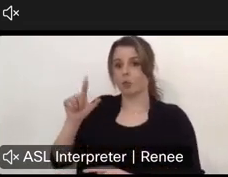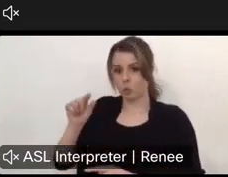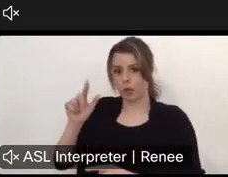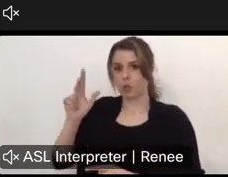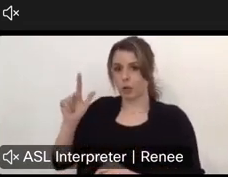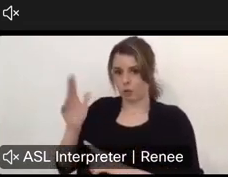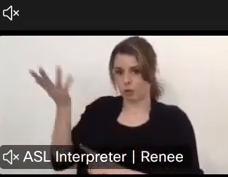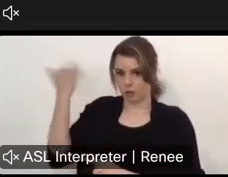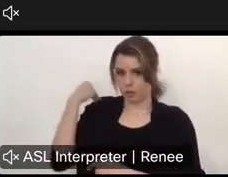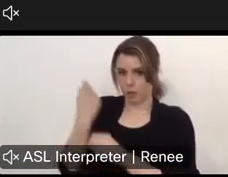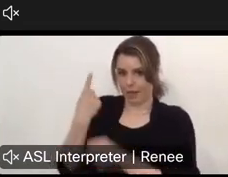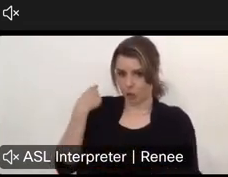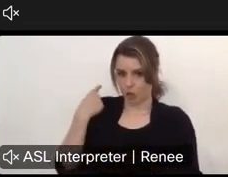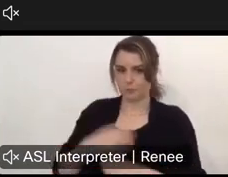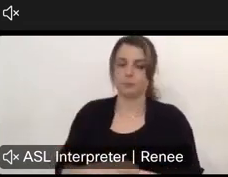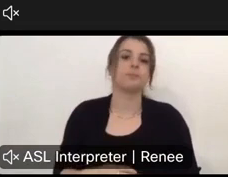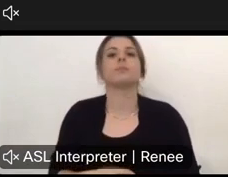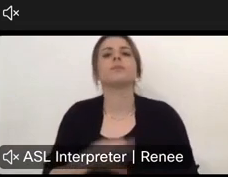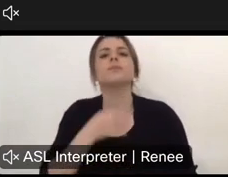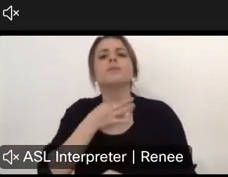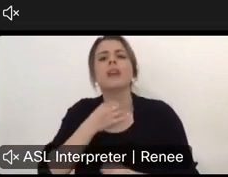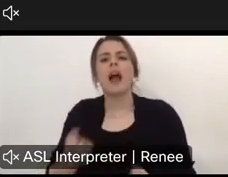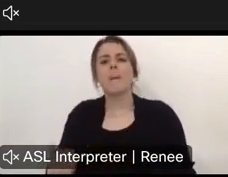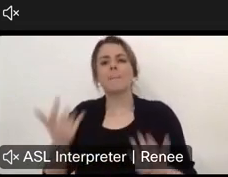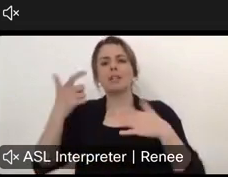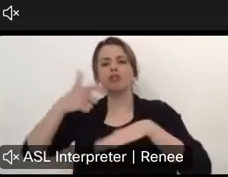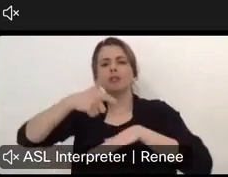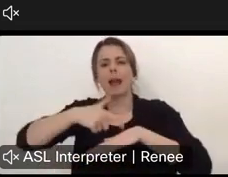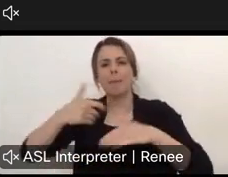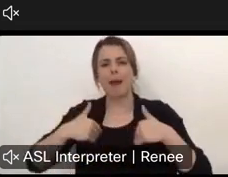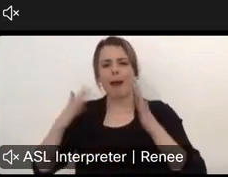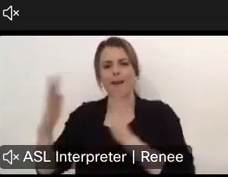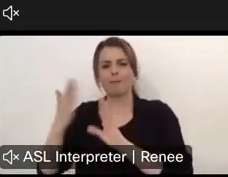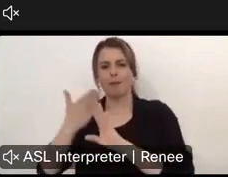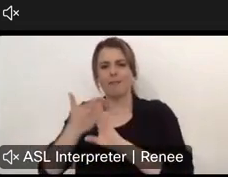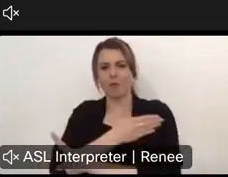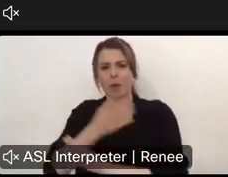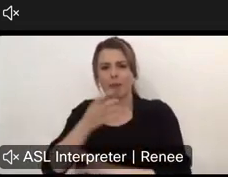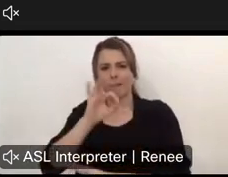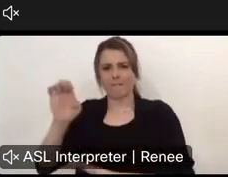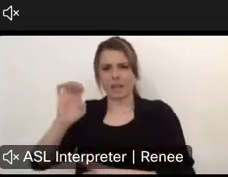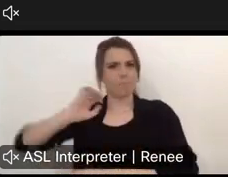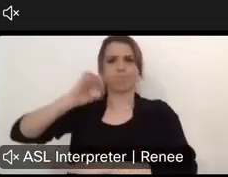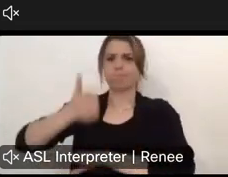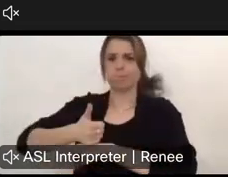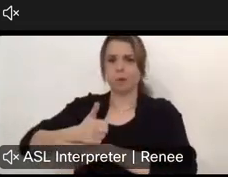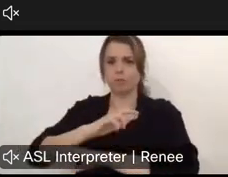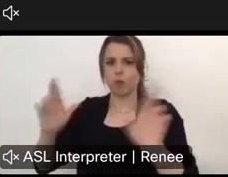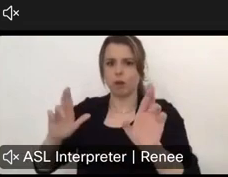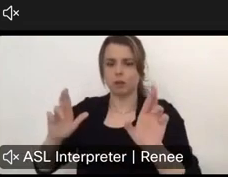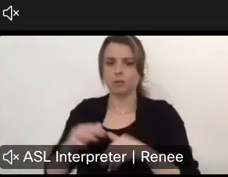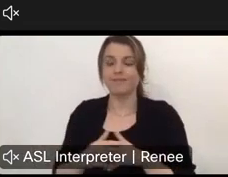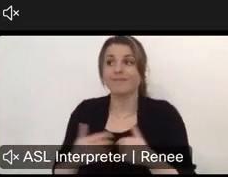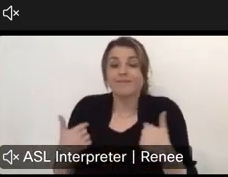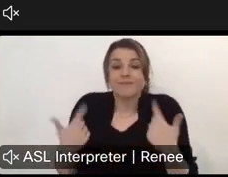How much time do we have before the fee structure is set in stone? So, we really don't have an answer as far as when the